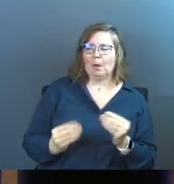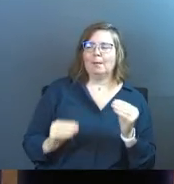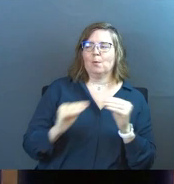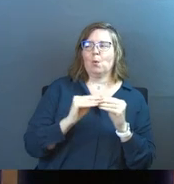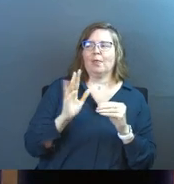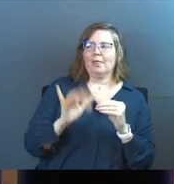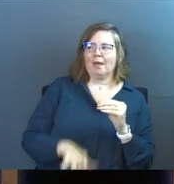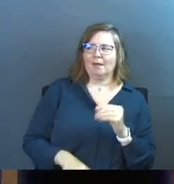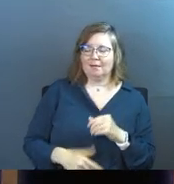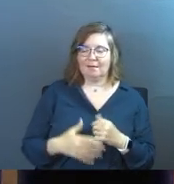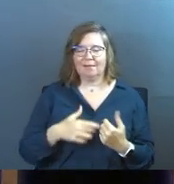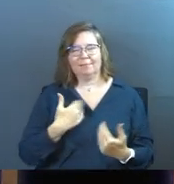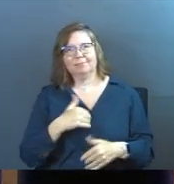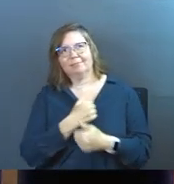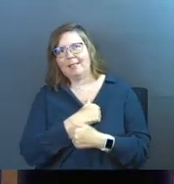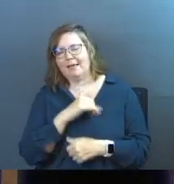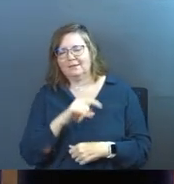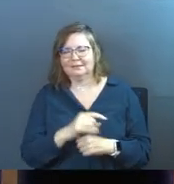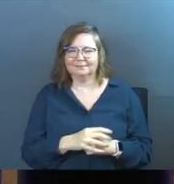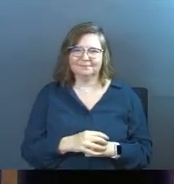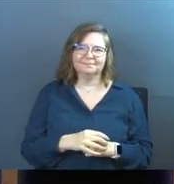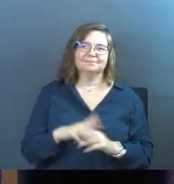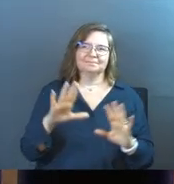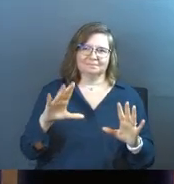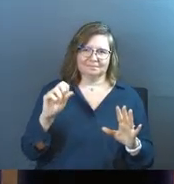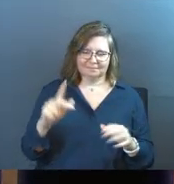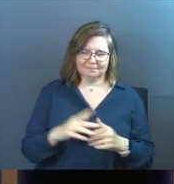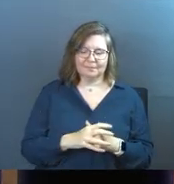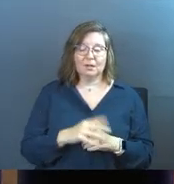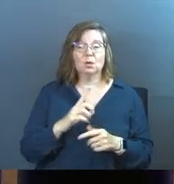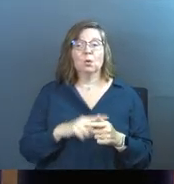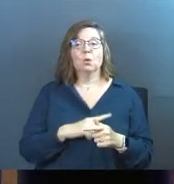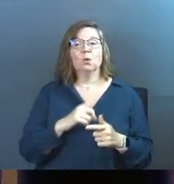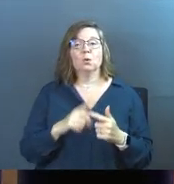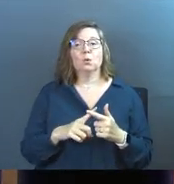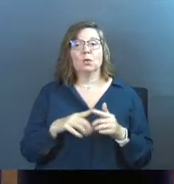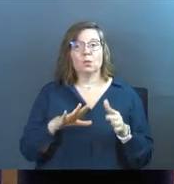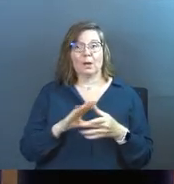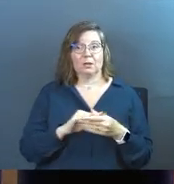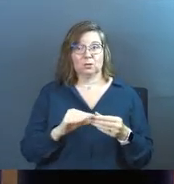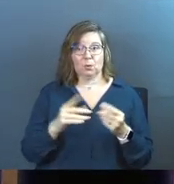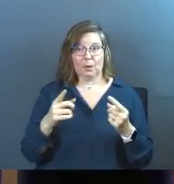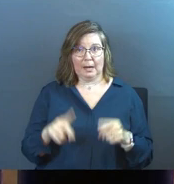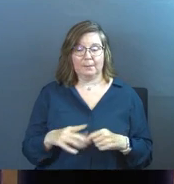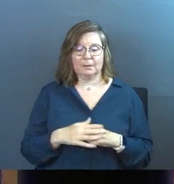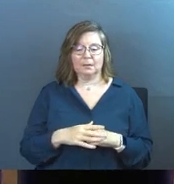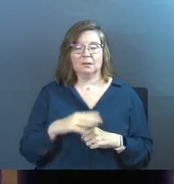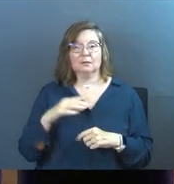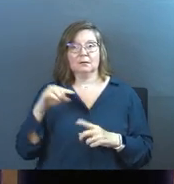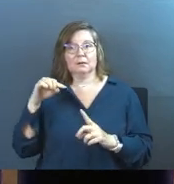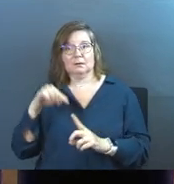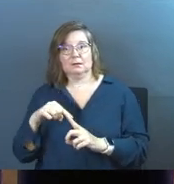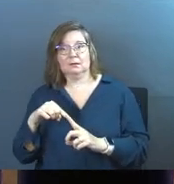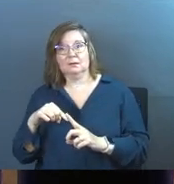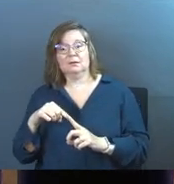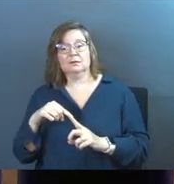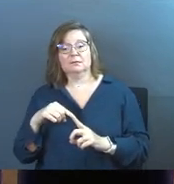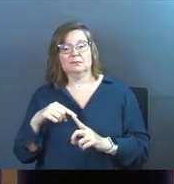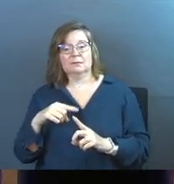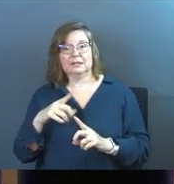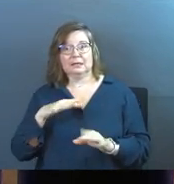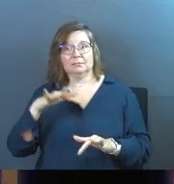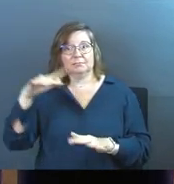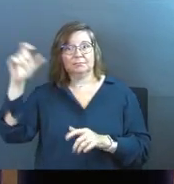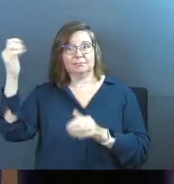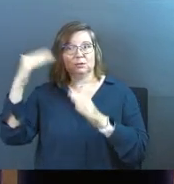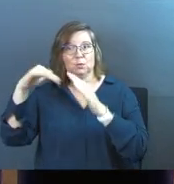I love it. Okay. So then the way the story goes is, is old guy, Elijah is carried